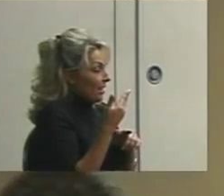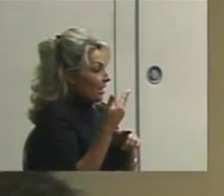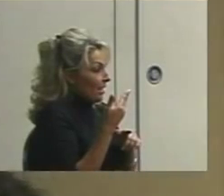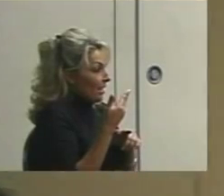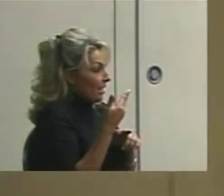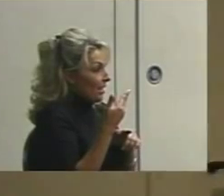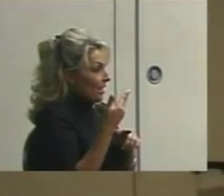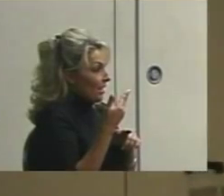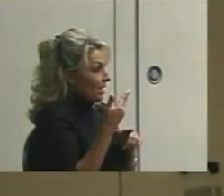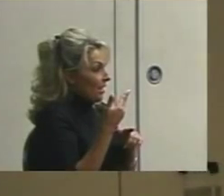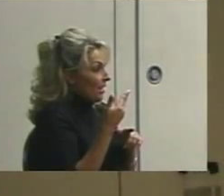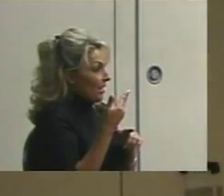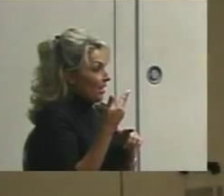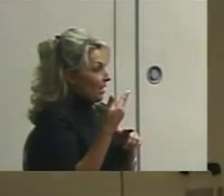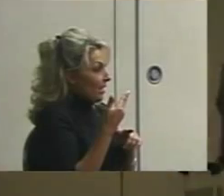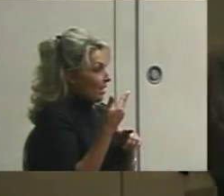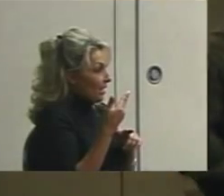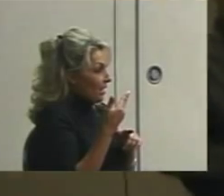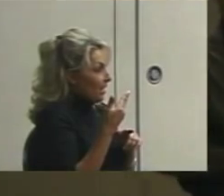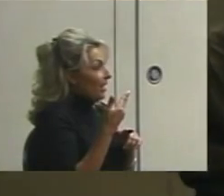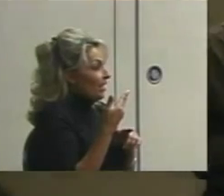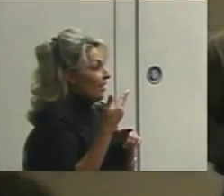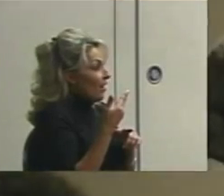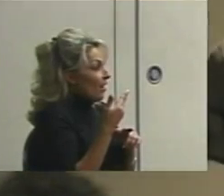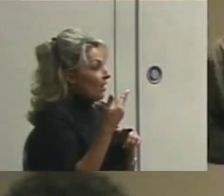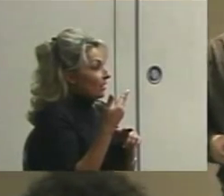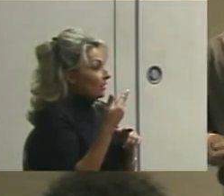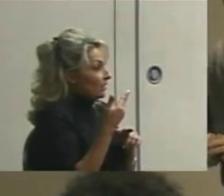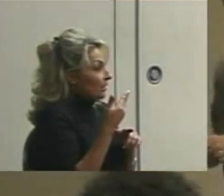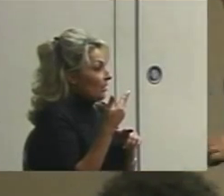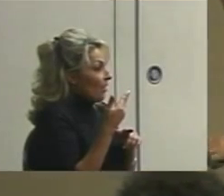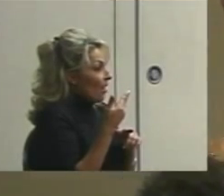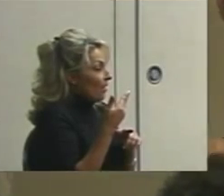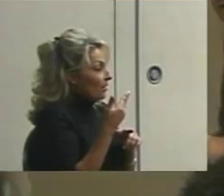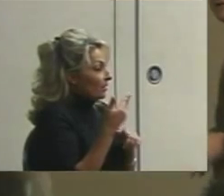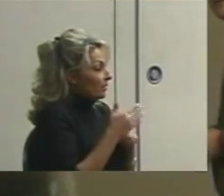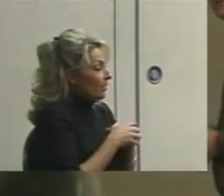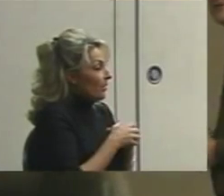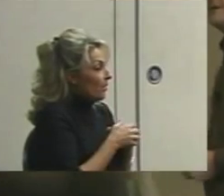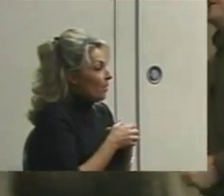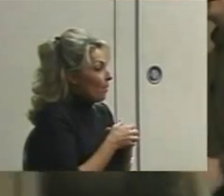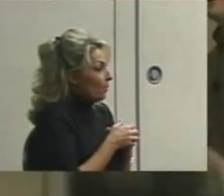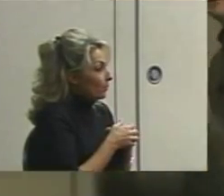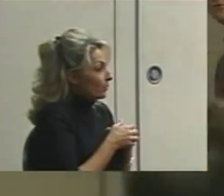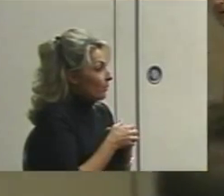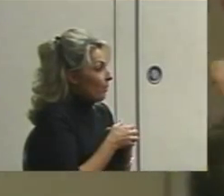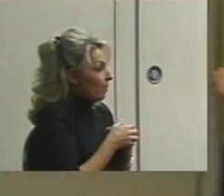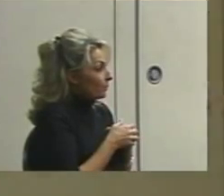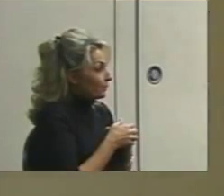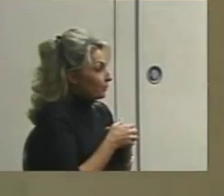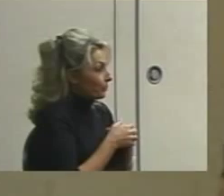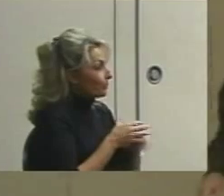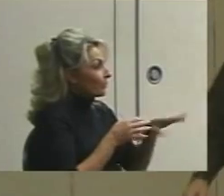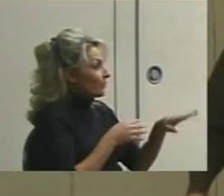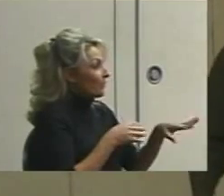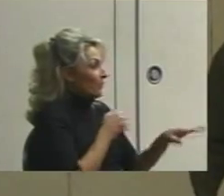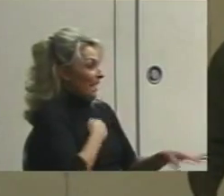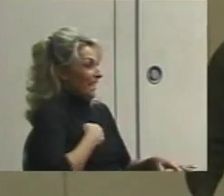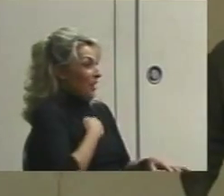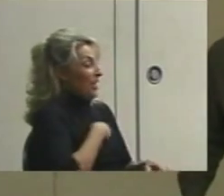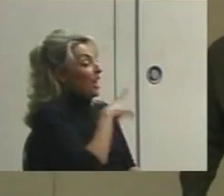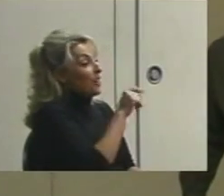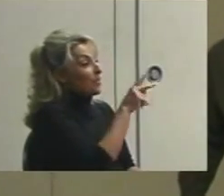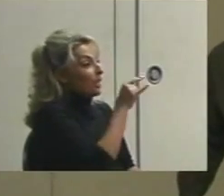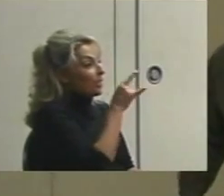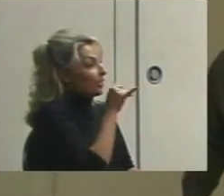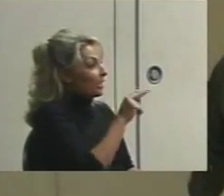is pretty simple, although I very rarely use it because I think it's time consuming. Duration recording means that I carry,